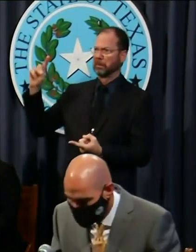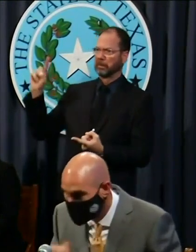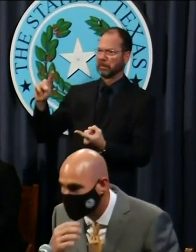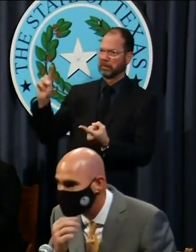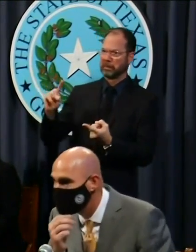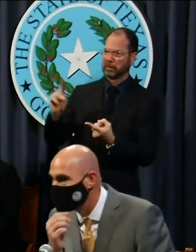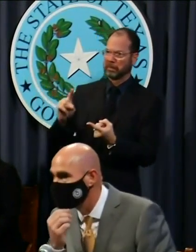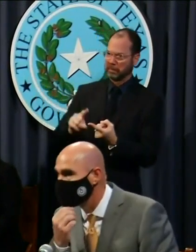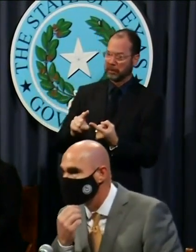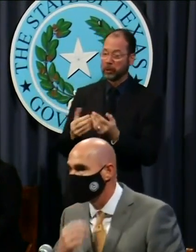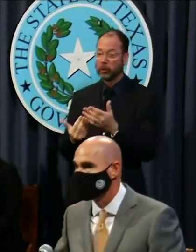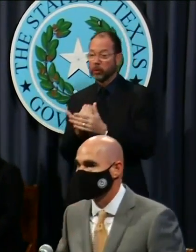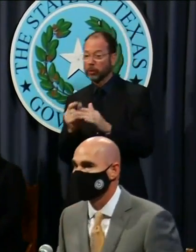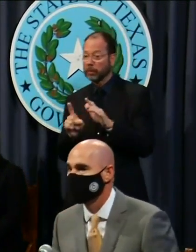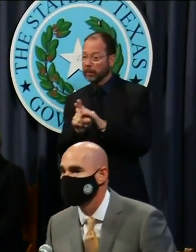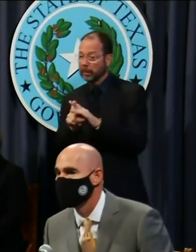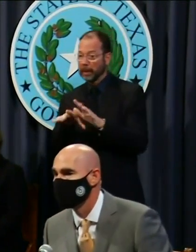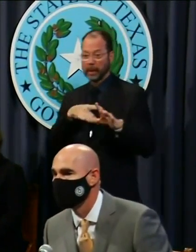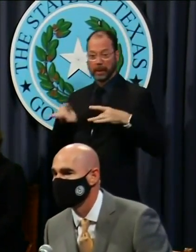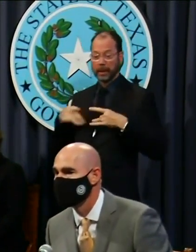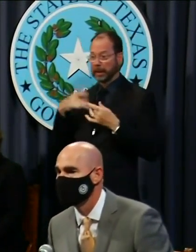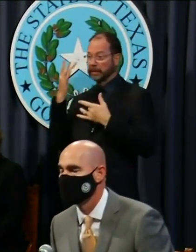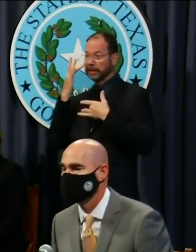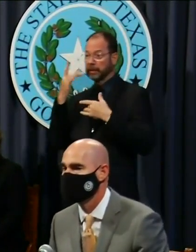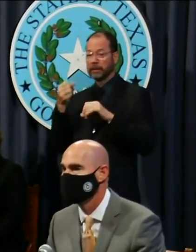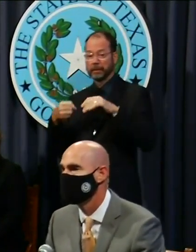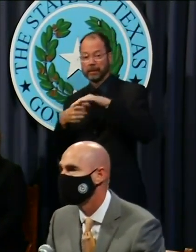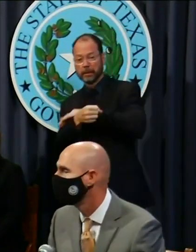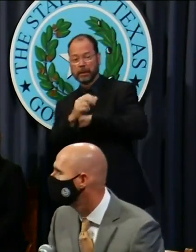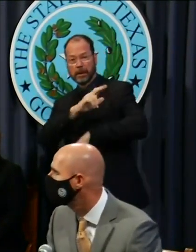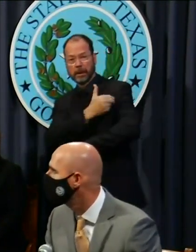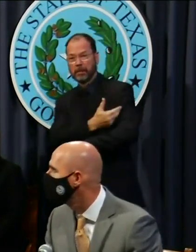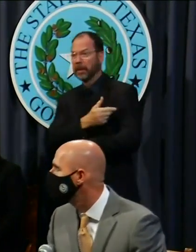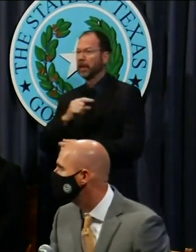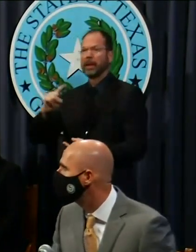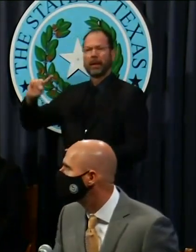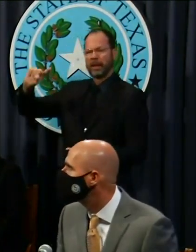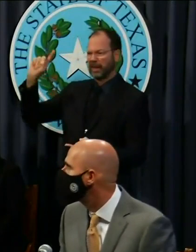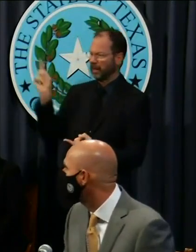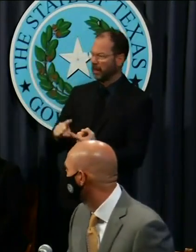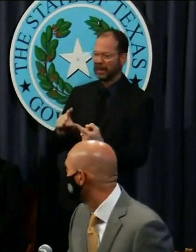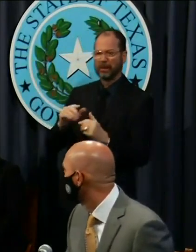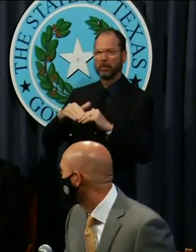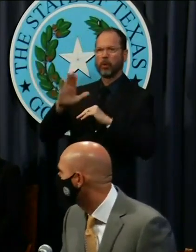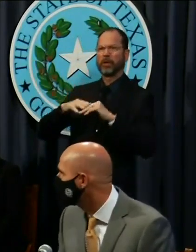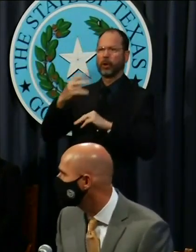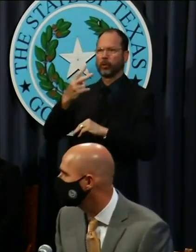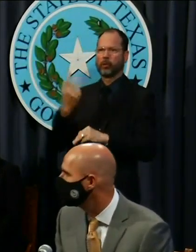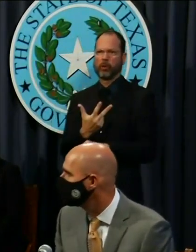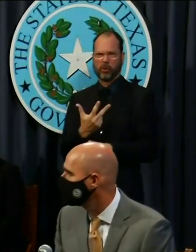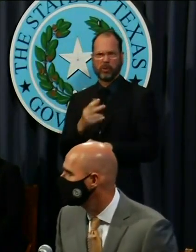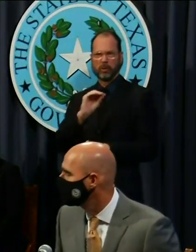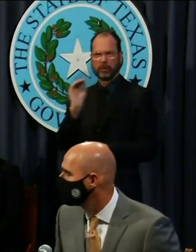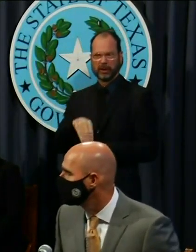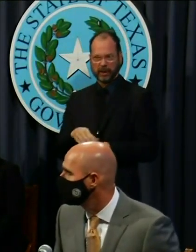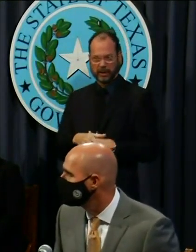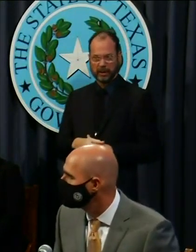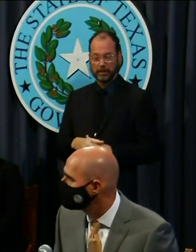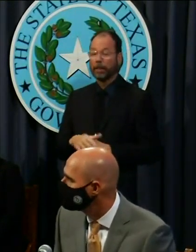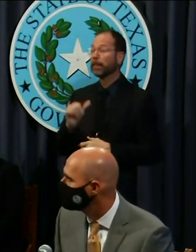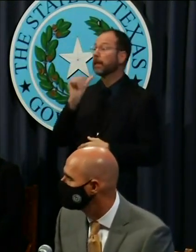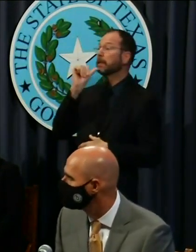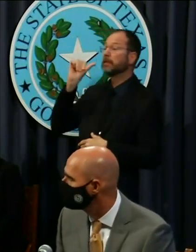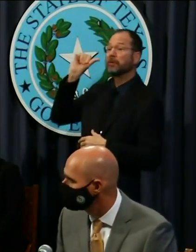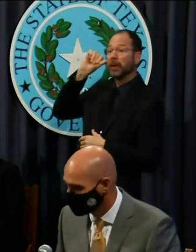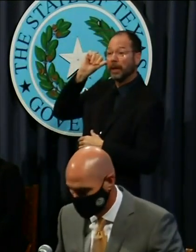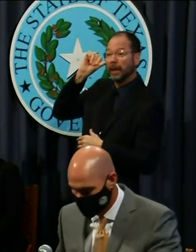The number of new cases and new hospitalizations have been cut by more than two-thirds. Just yesterday,